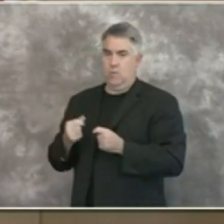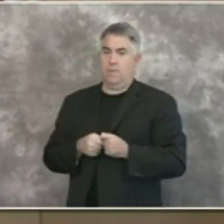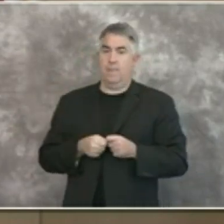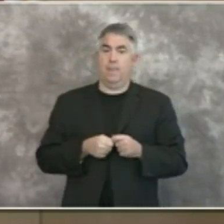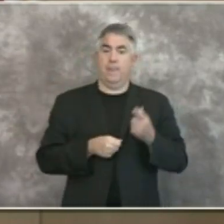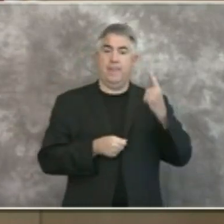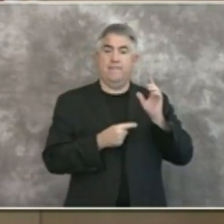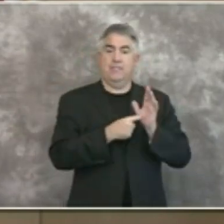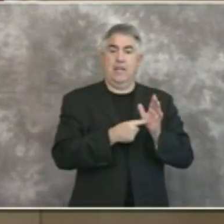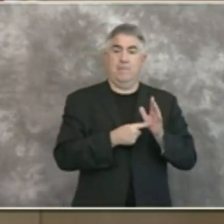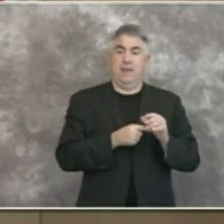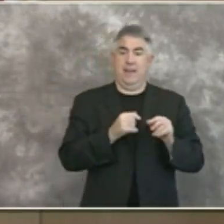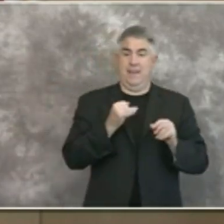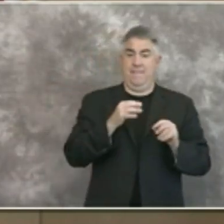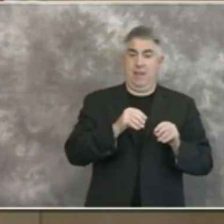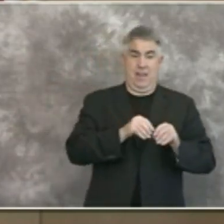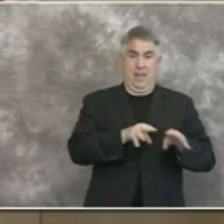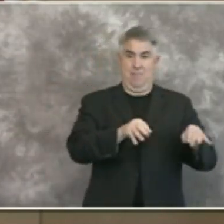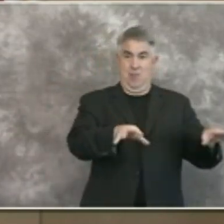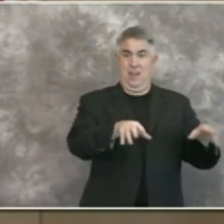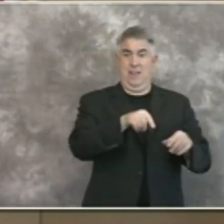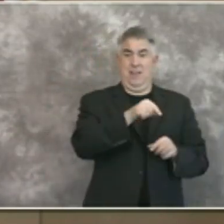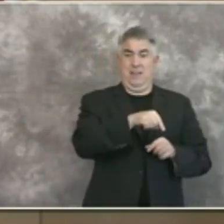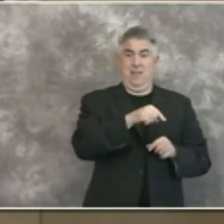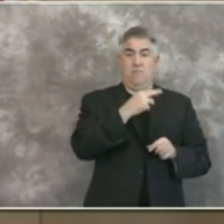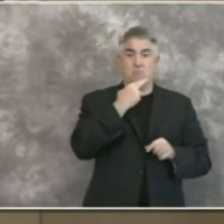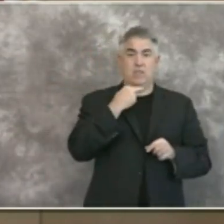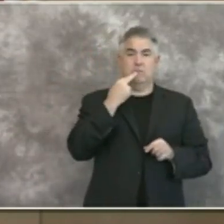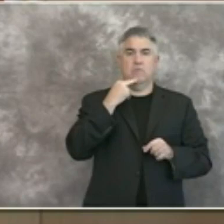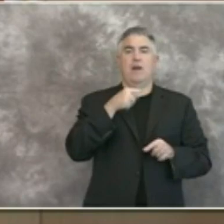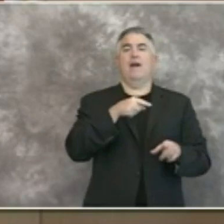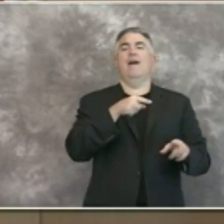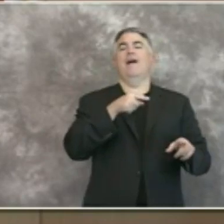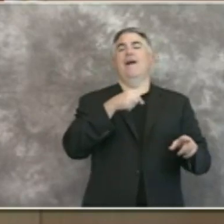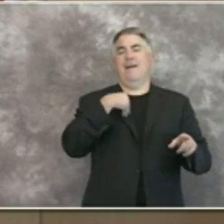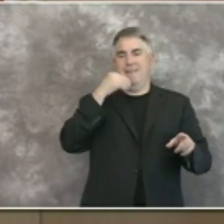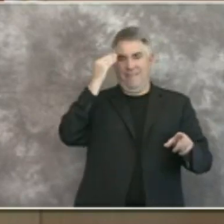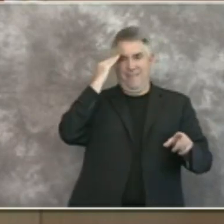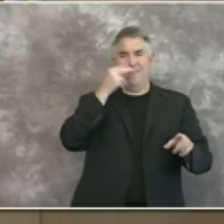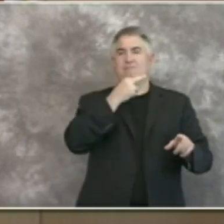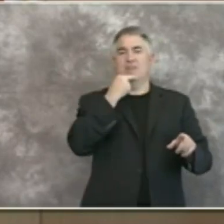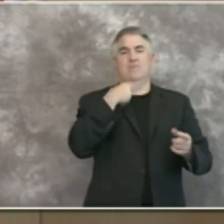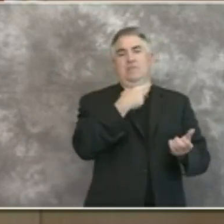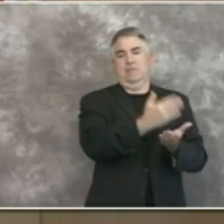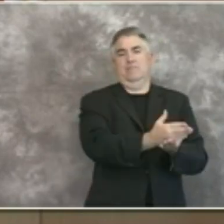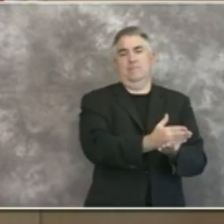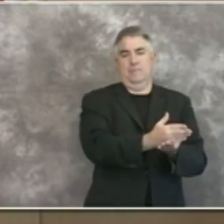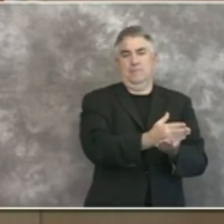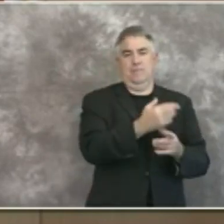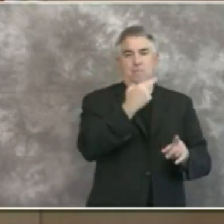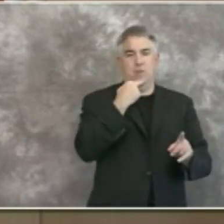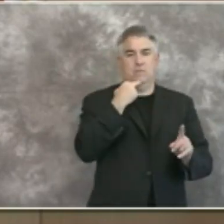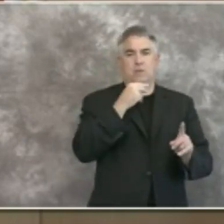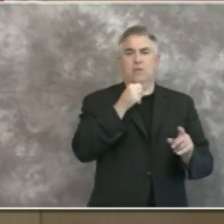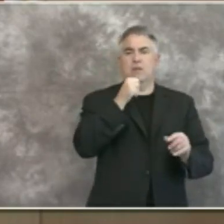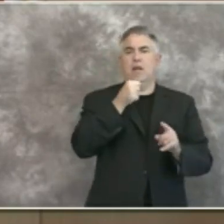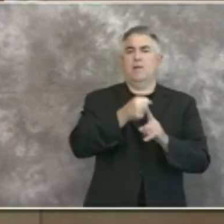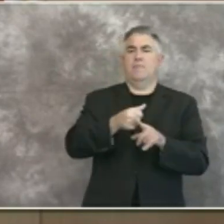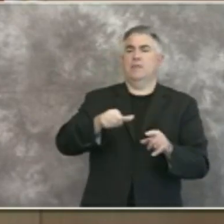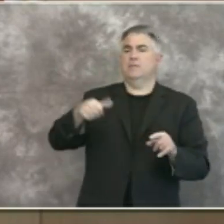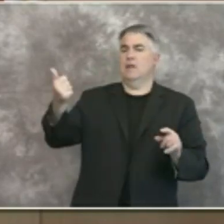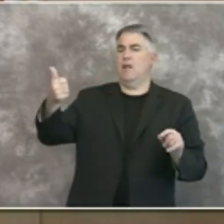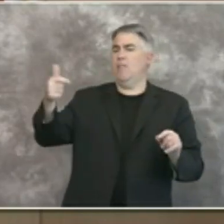and if they're all the outbreaks are in restaurants we would look at those restaurants not impact the entire restaurant